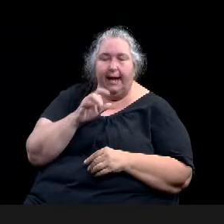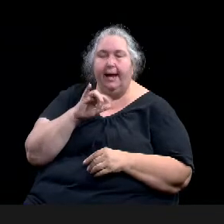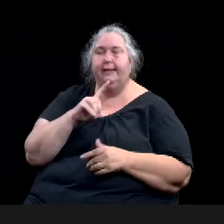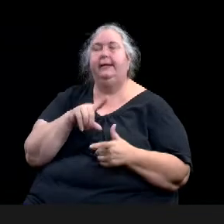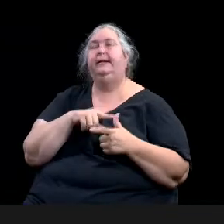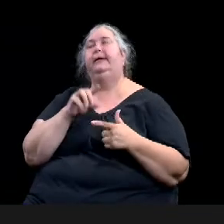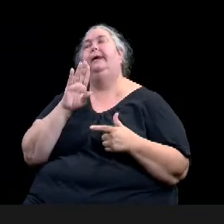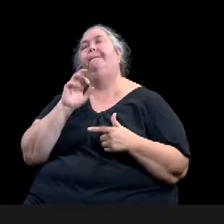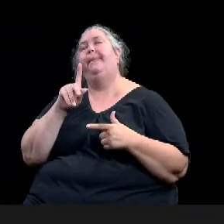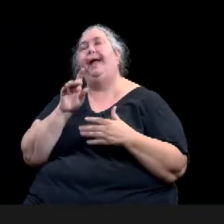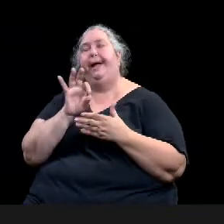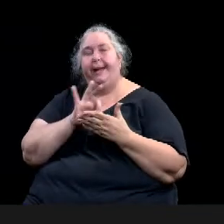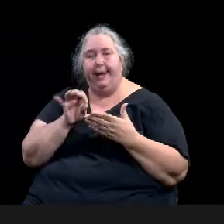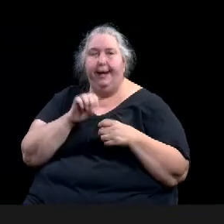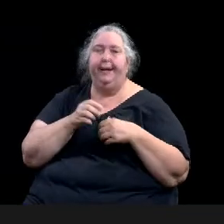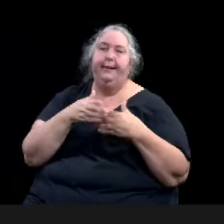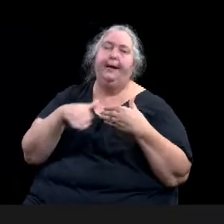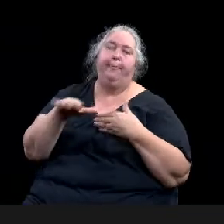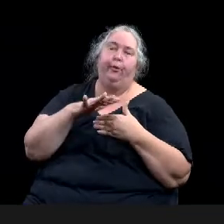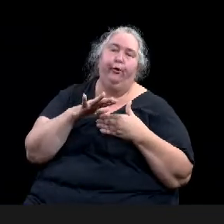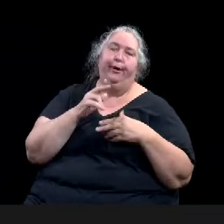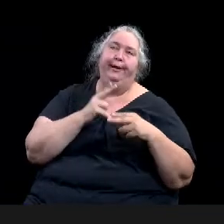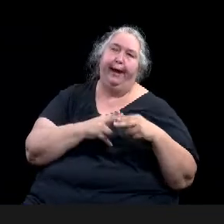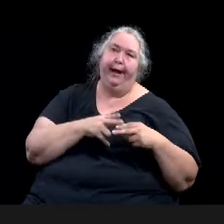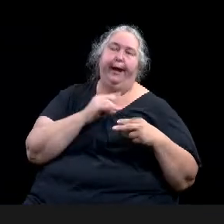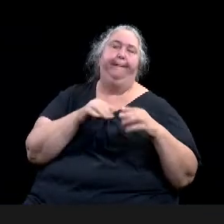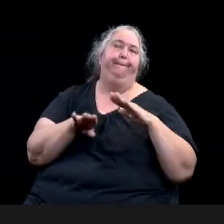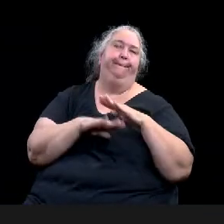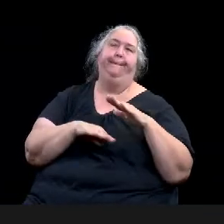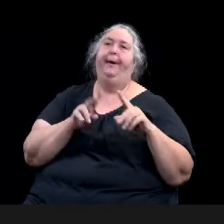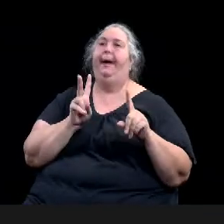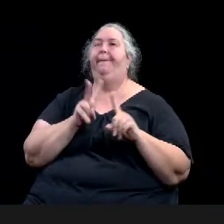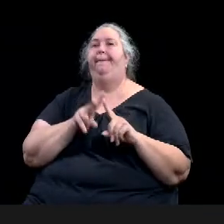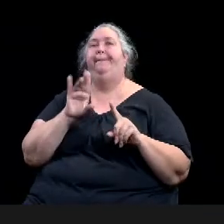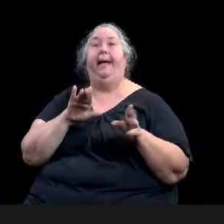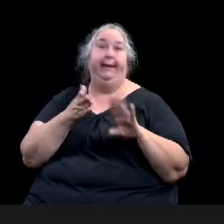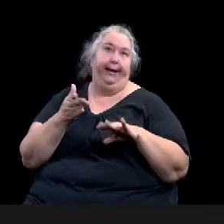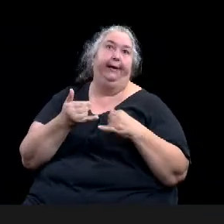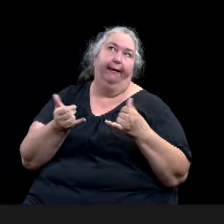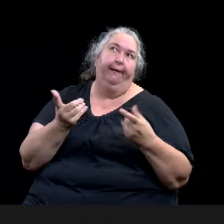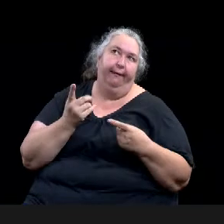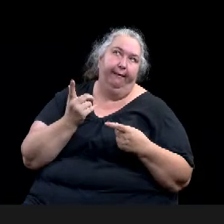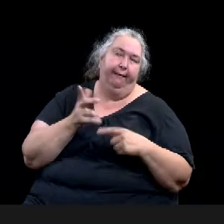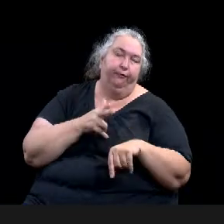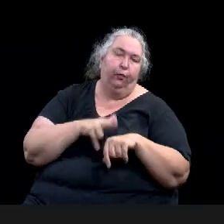submit the progress and final reports, and be a city of Waco neighborhood association.